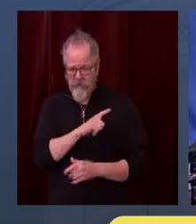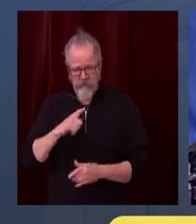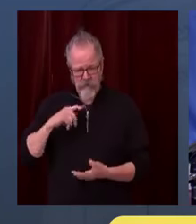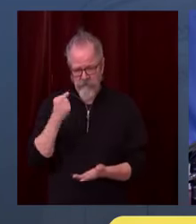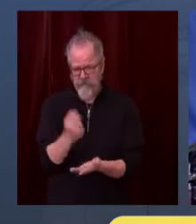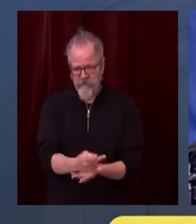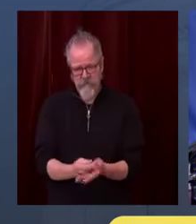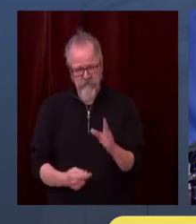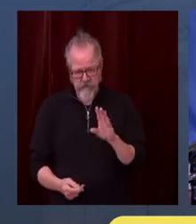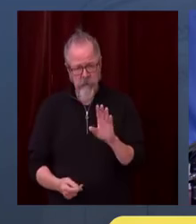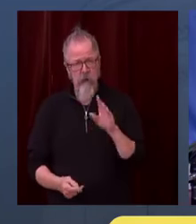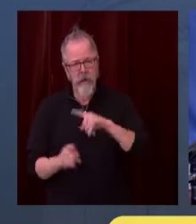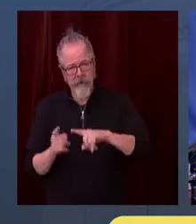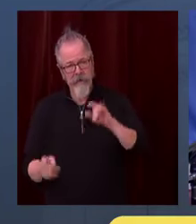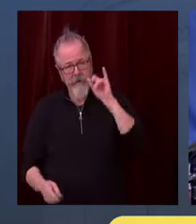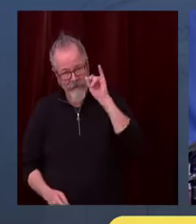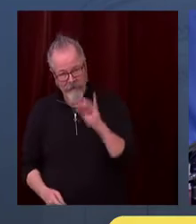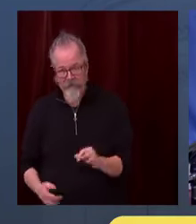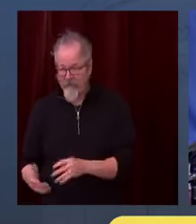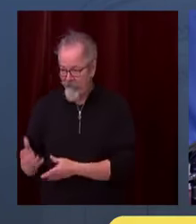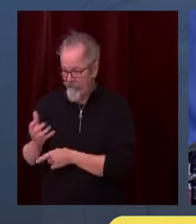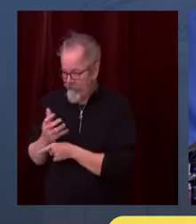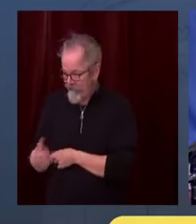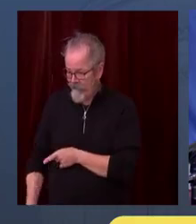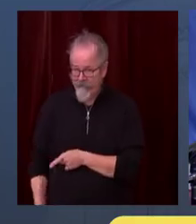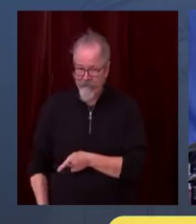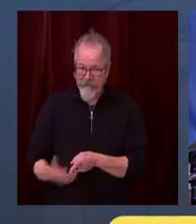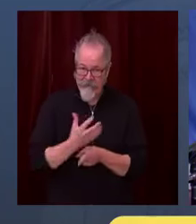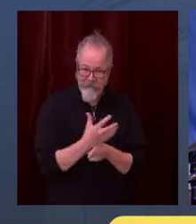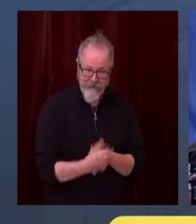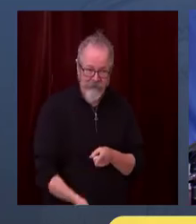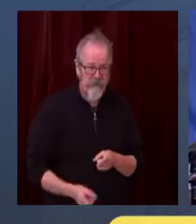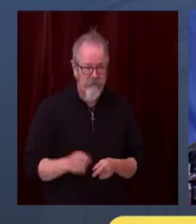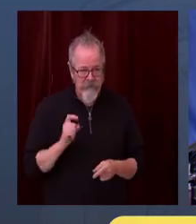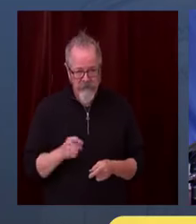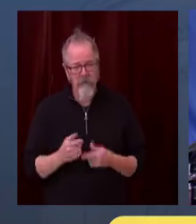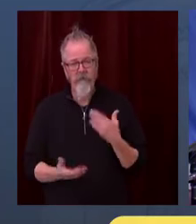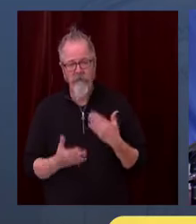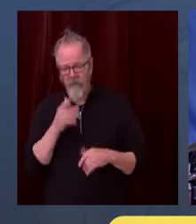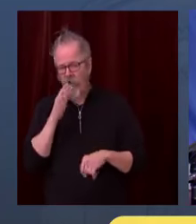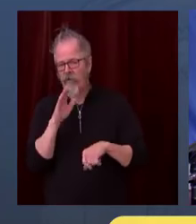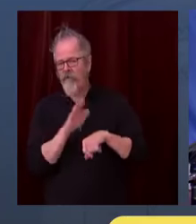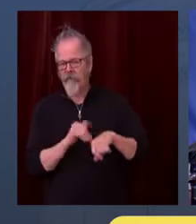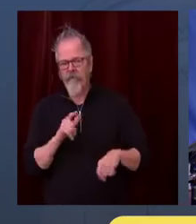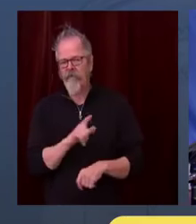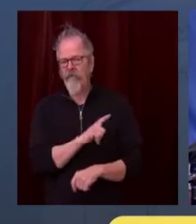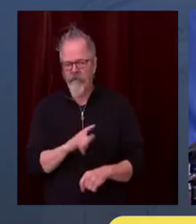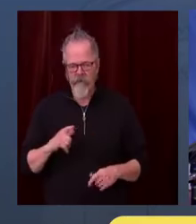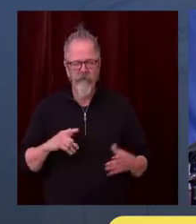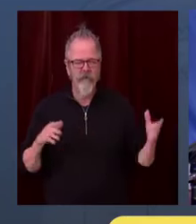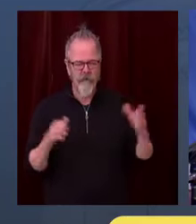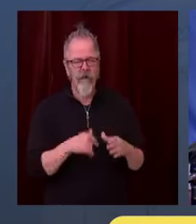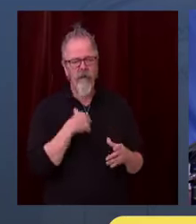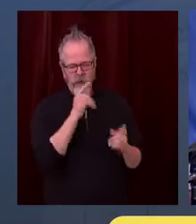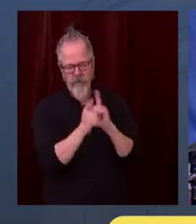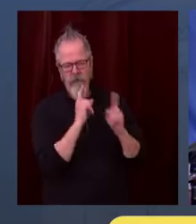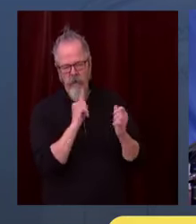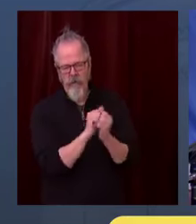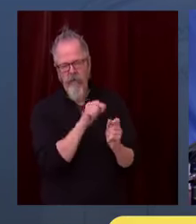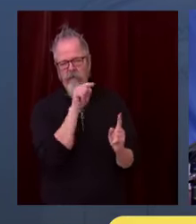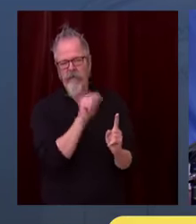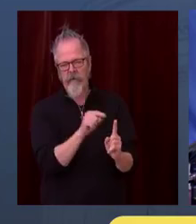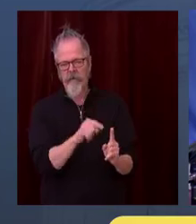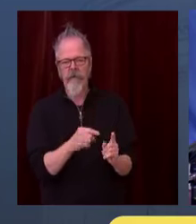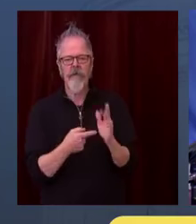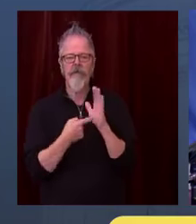talking to legislators, including Representative Wilcox, about any ideas he has about that. Now, we'll have to find a way to finance these things. We don't